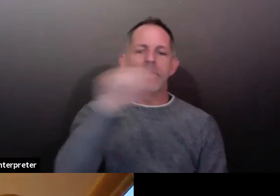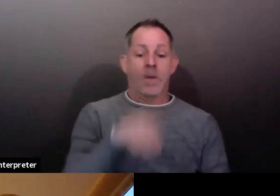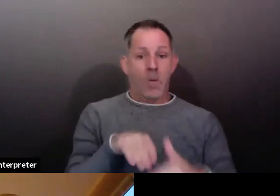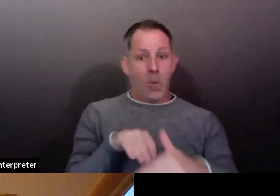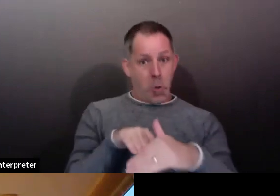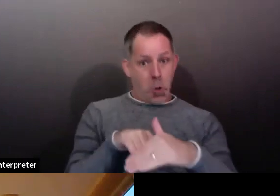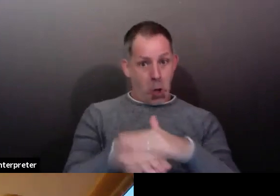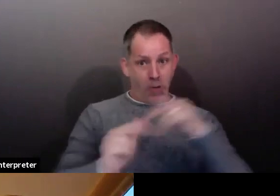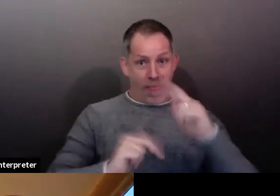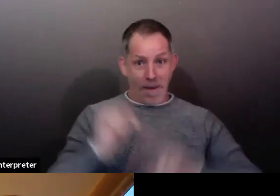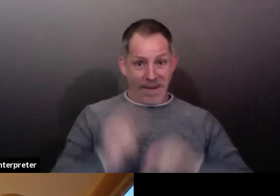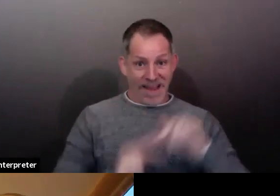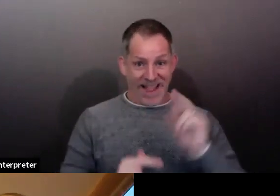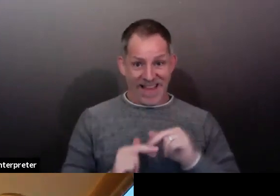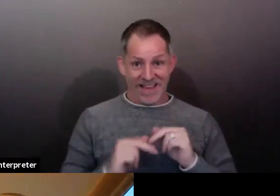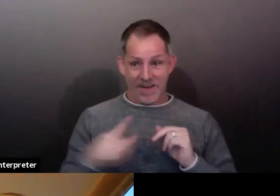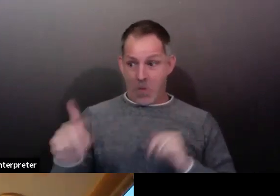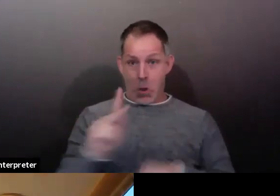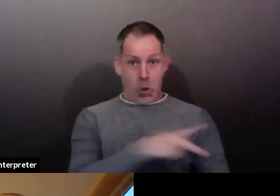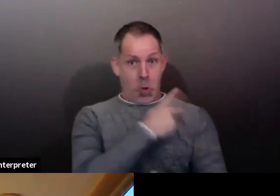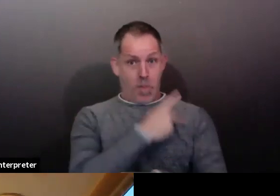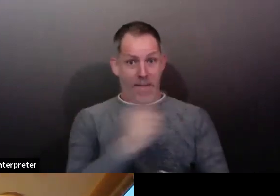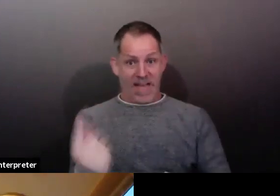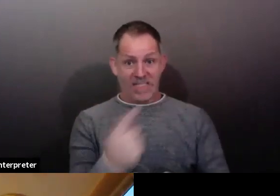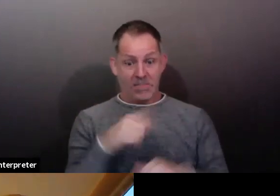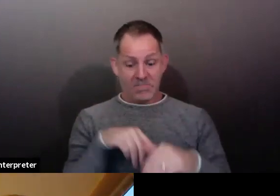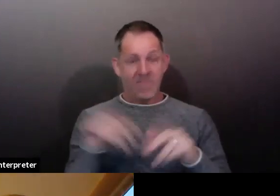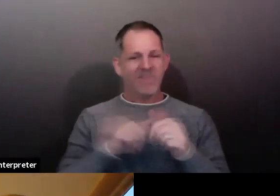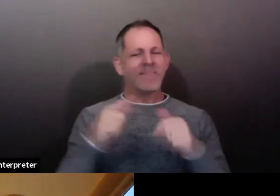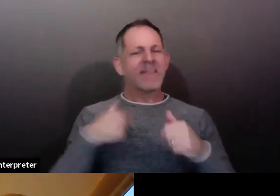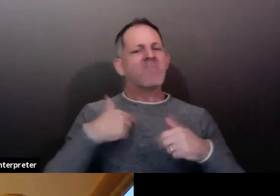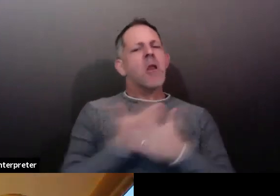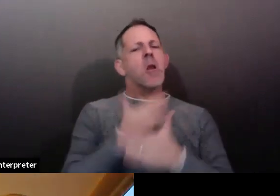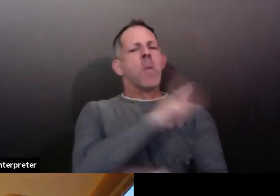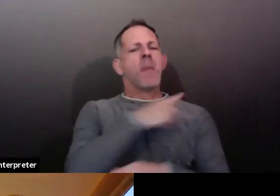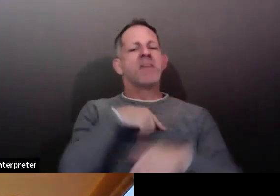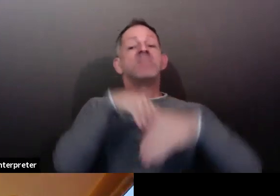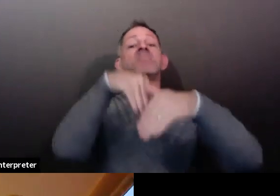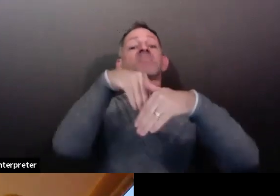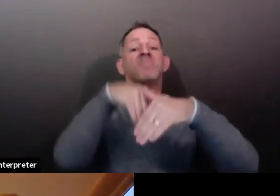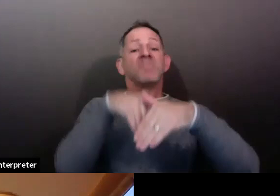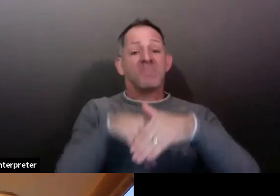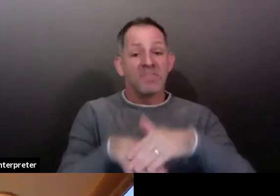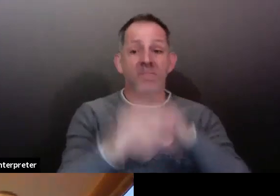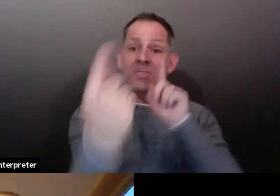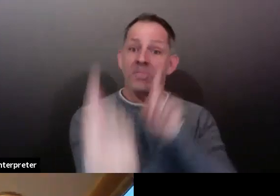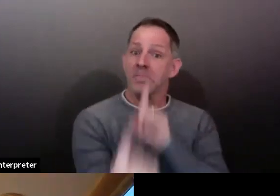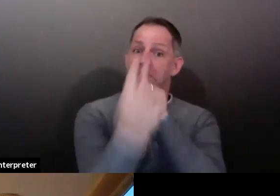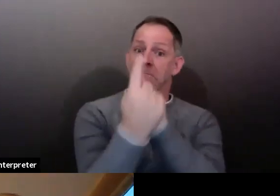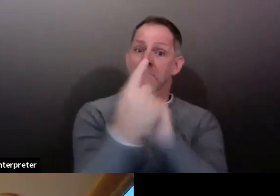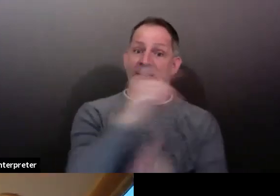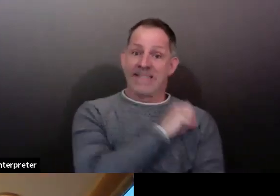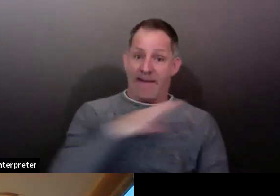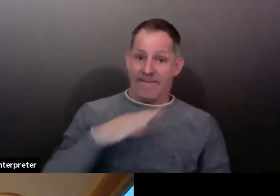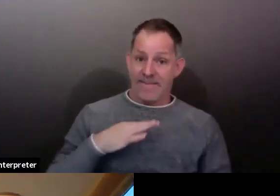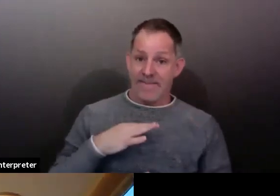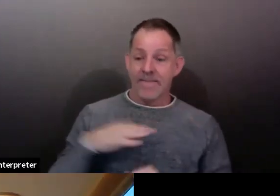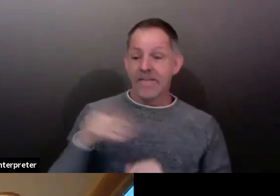patient, on a staff member, or on a visitor. So there are